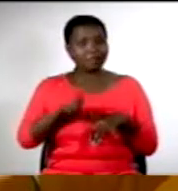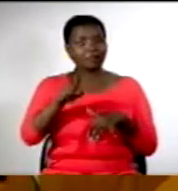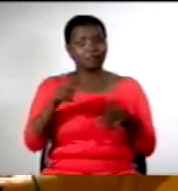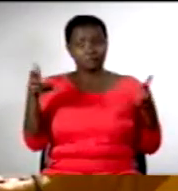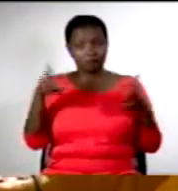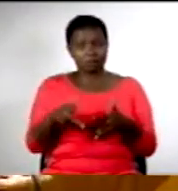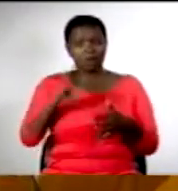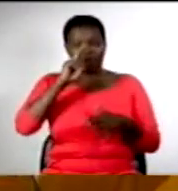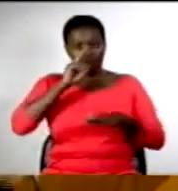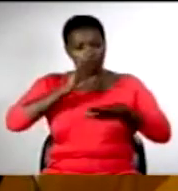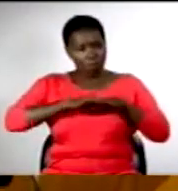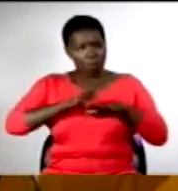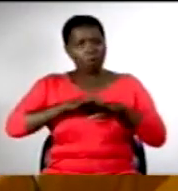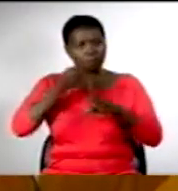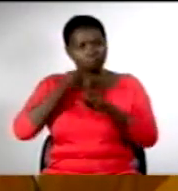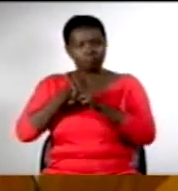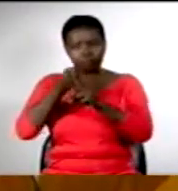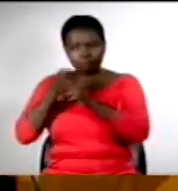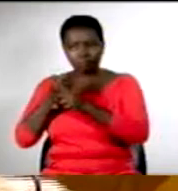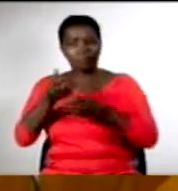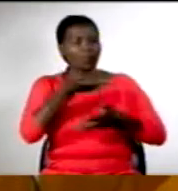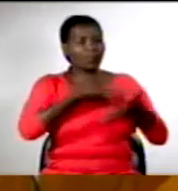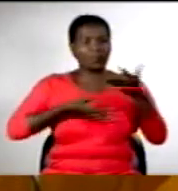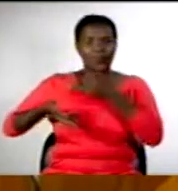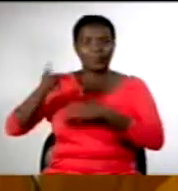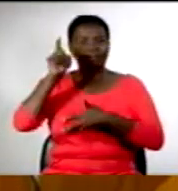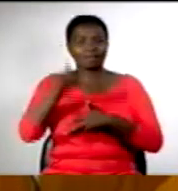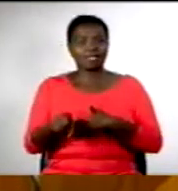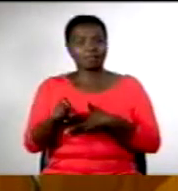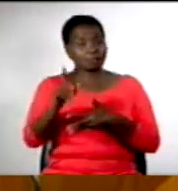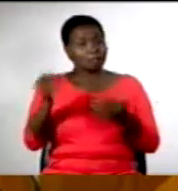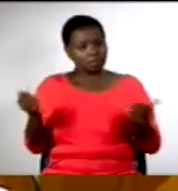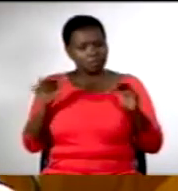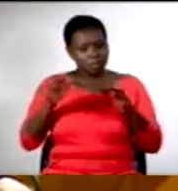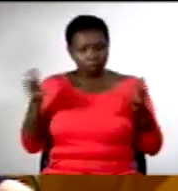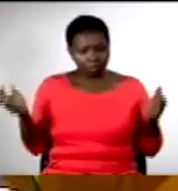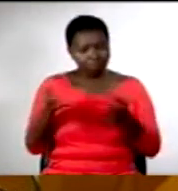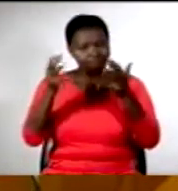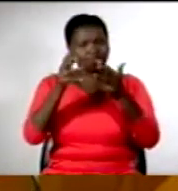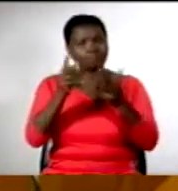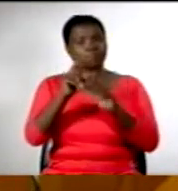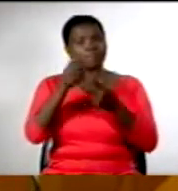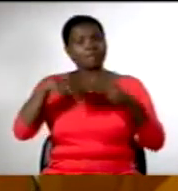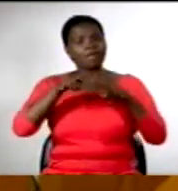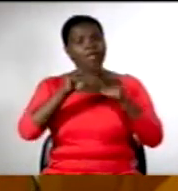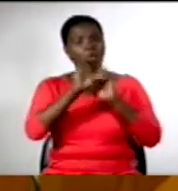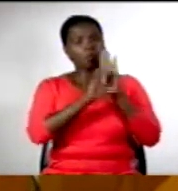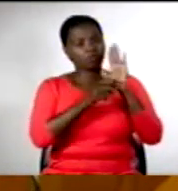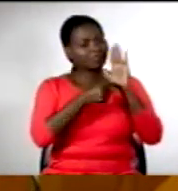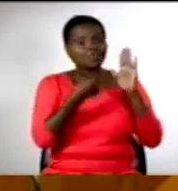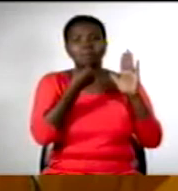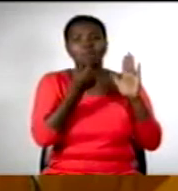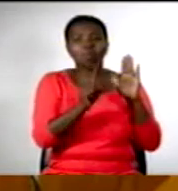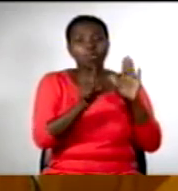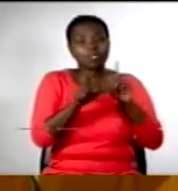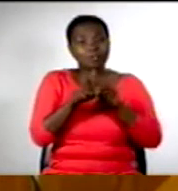extensively to persuade each other and persuade our people of the values of our Constitution and the values that